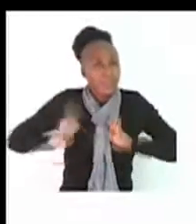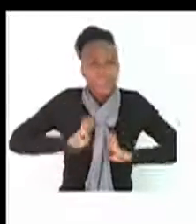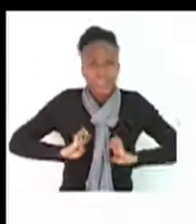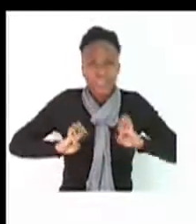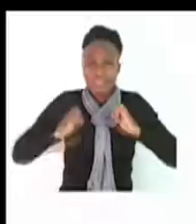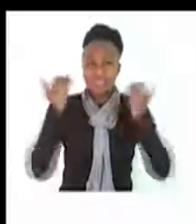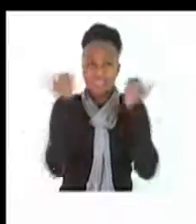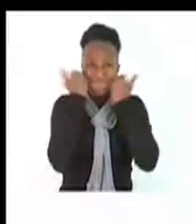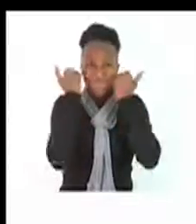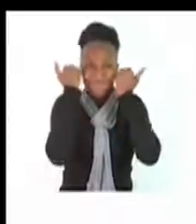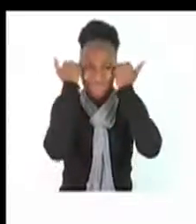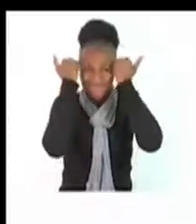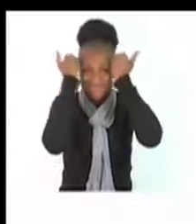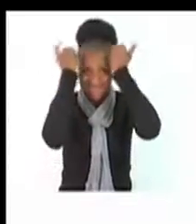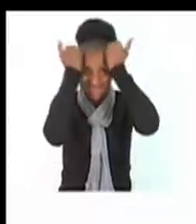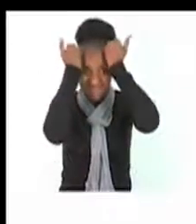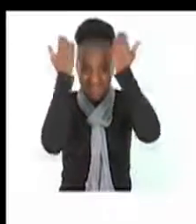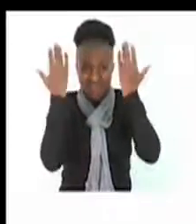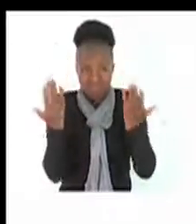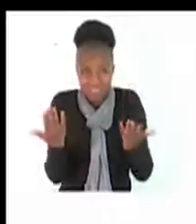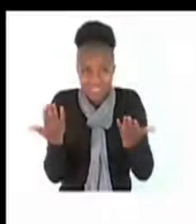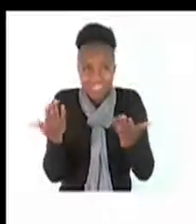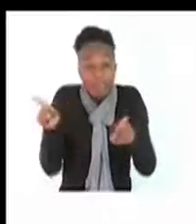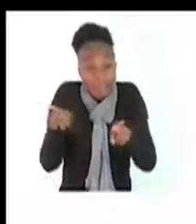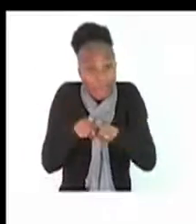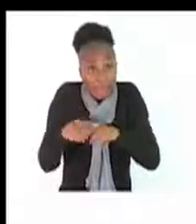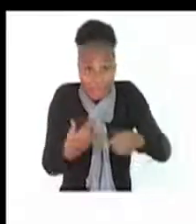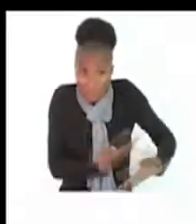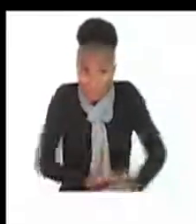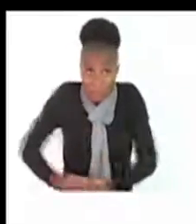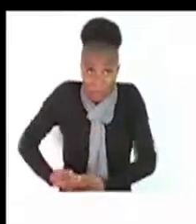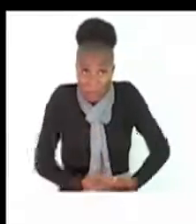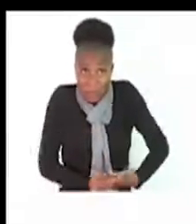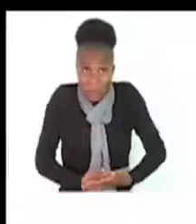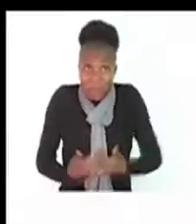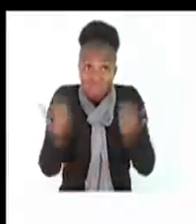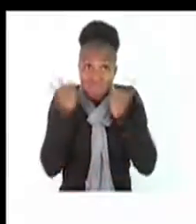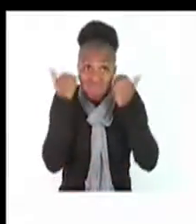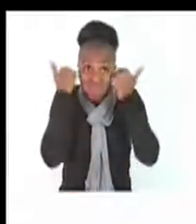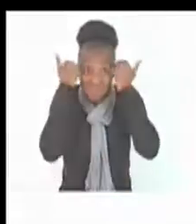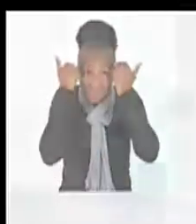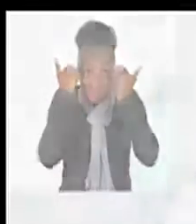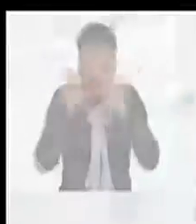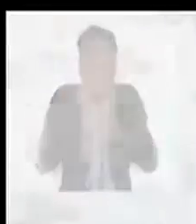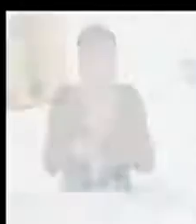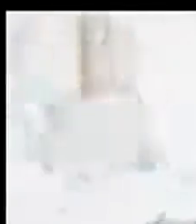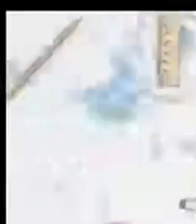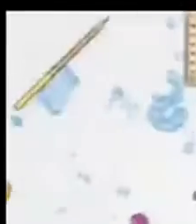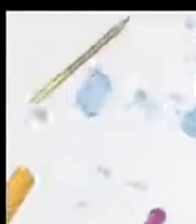traumatizing. Even for the baby, you might be able to give birth to a premature baby.